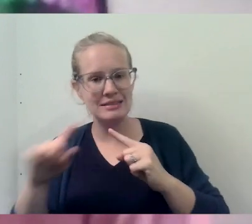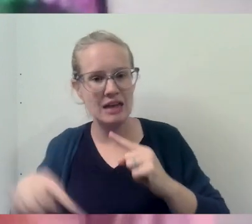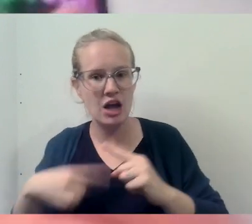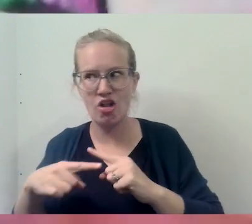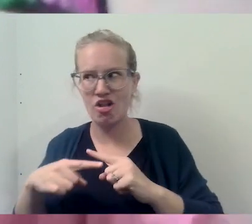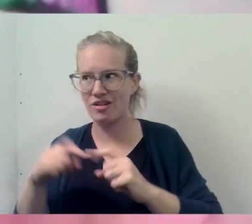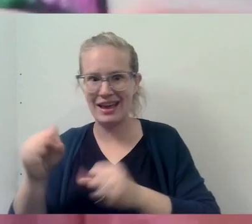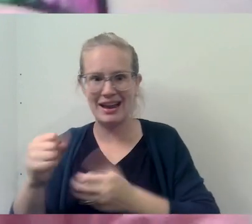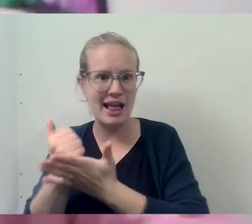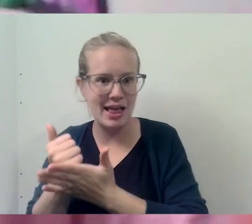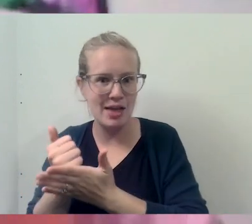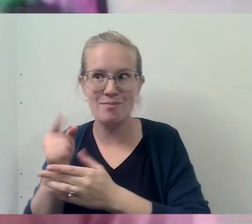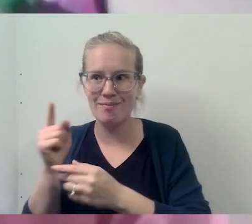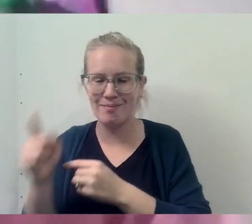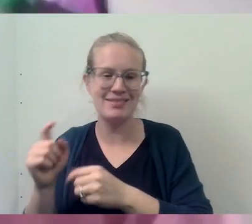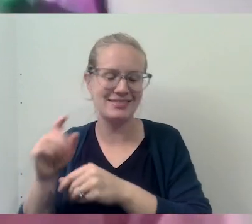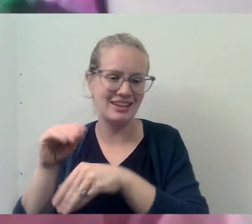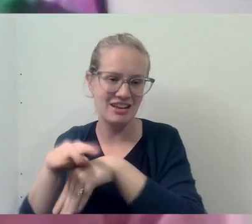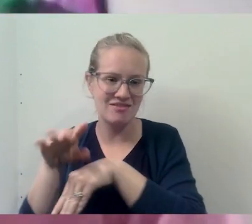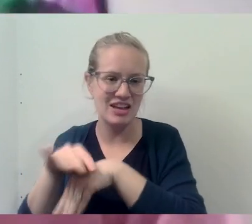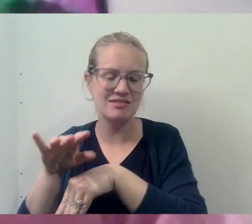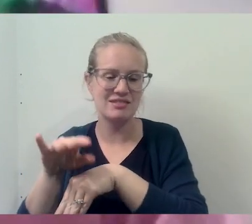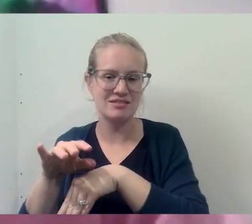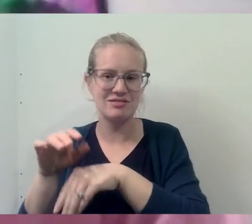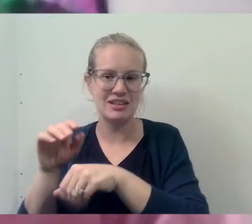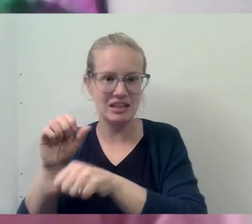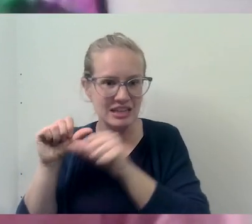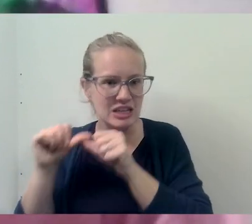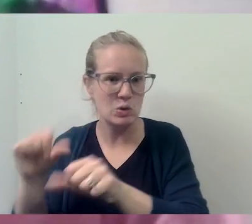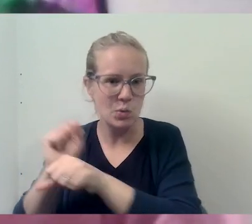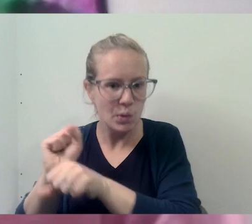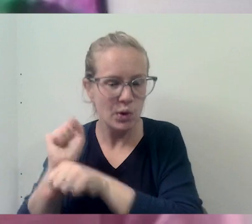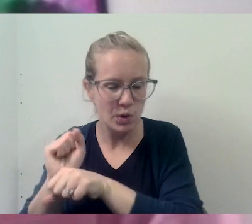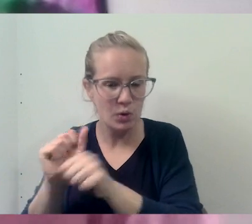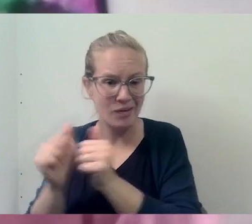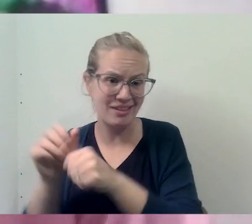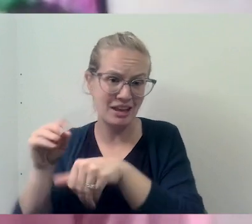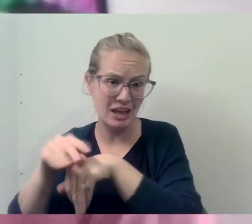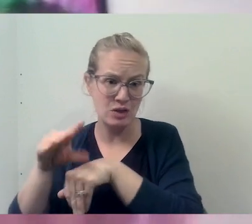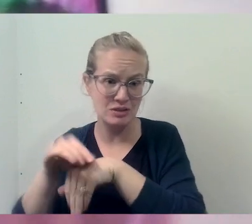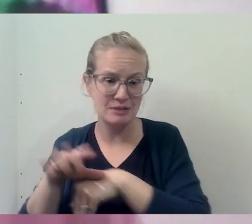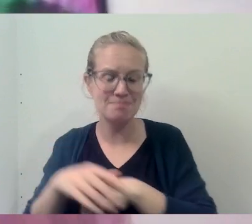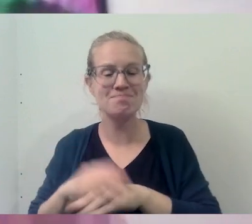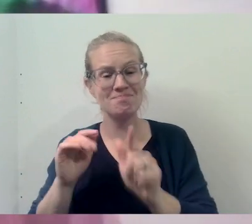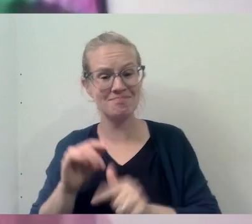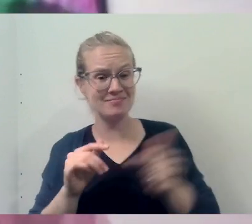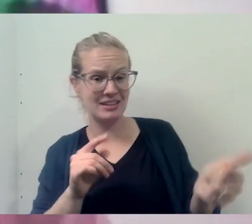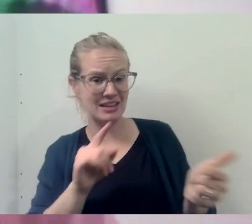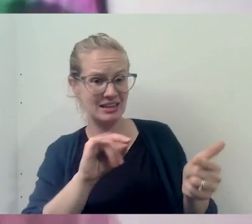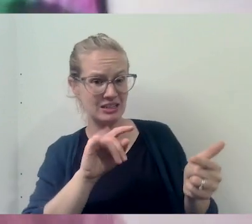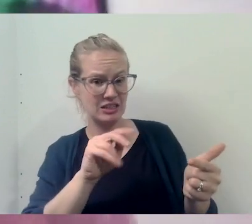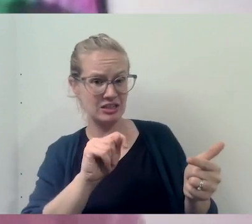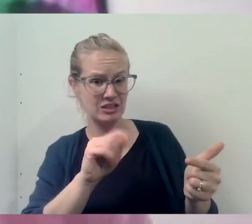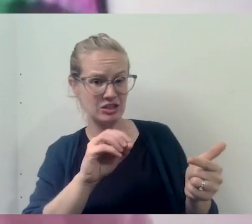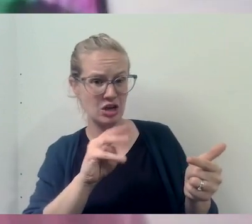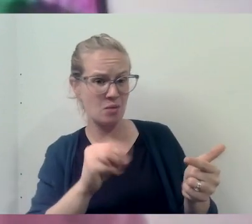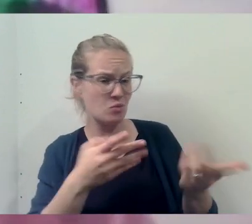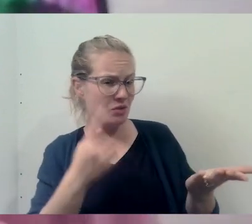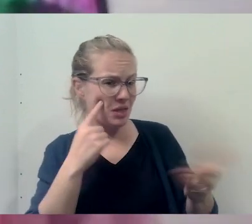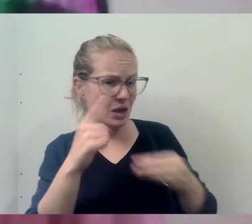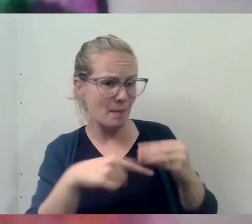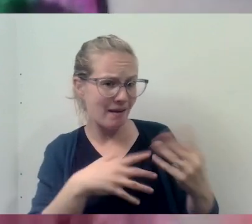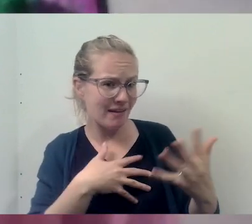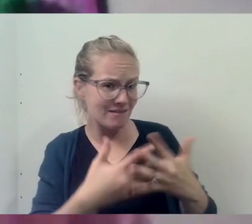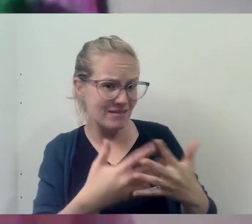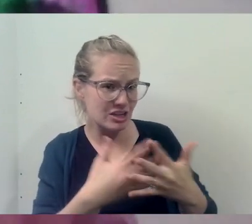And then there's maybe continued work that can happen in counseling as well. So over to you, Tom, um, what do you think about confession?